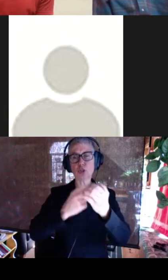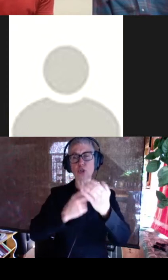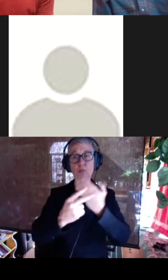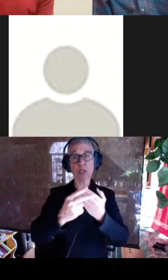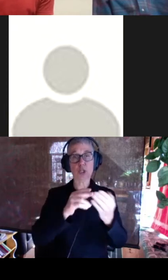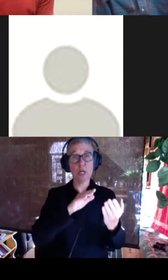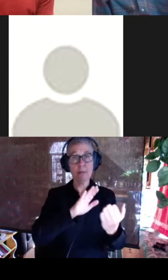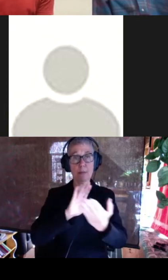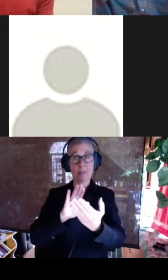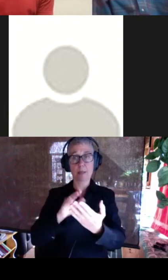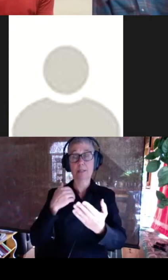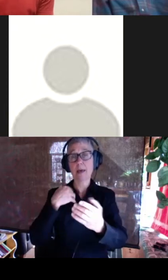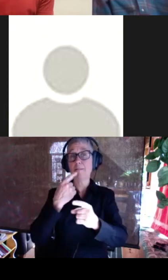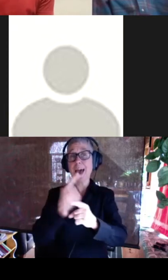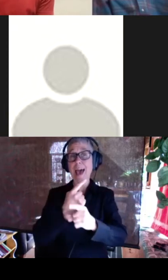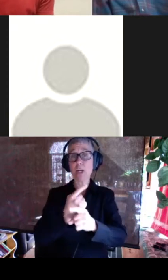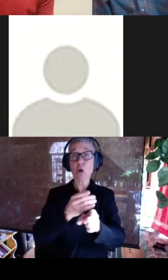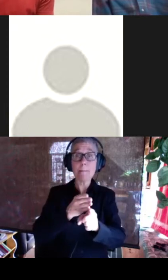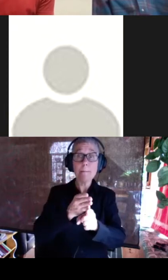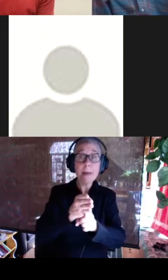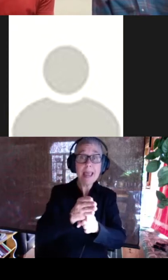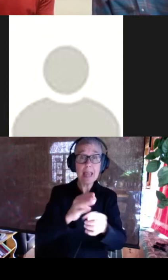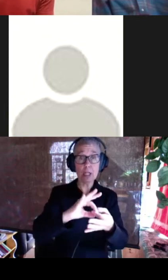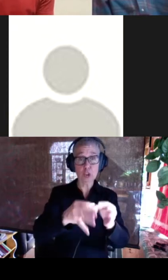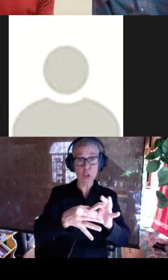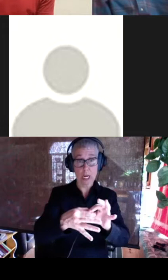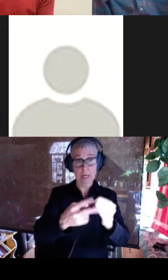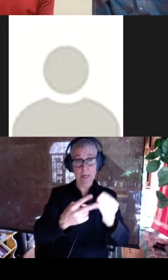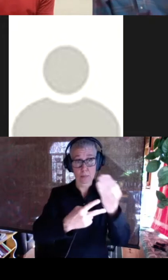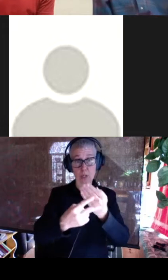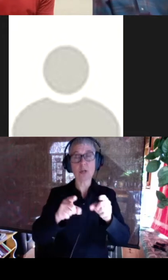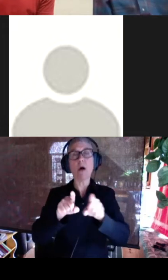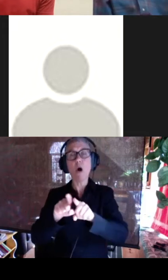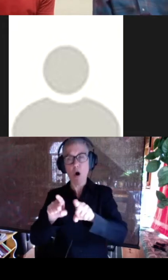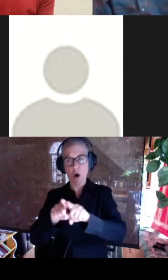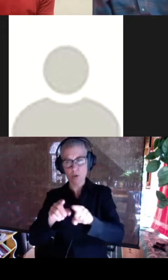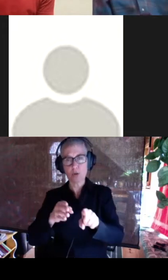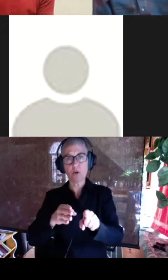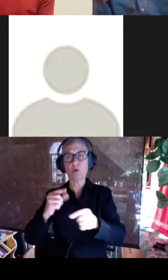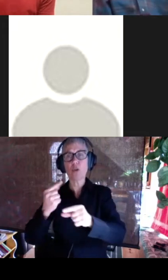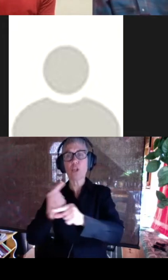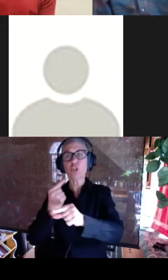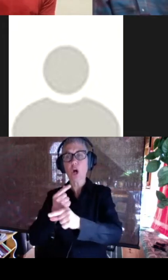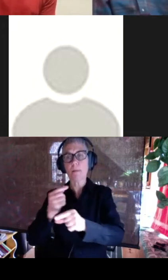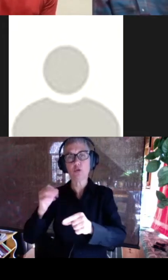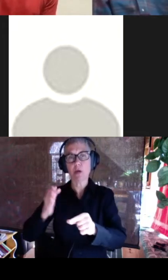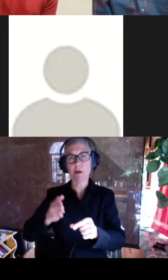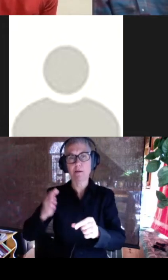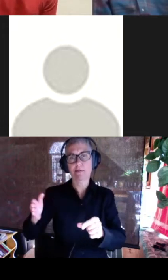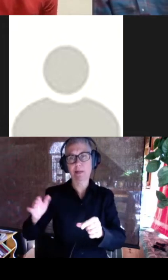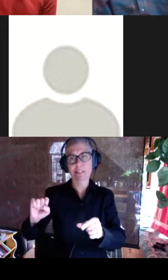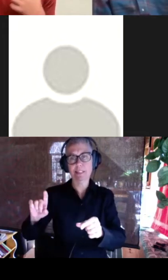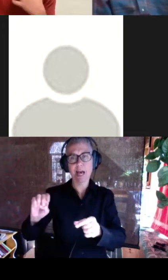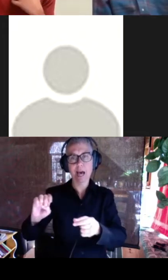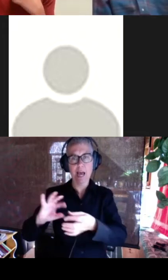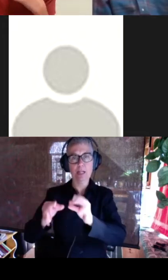main chain structure prediction, but they can predict the geometry of side chains very accurately. And